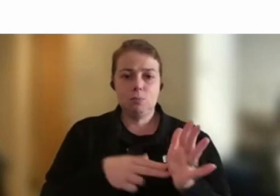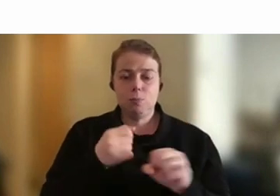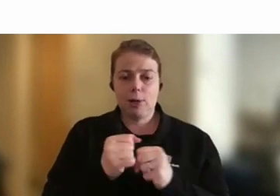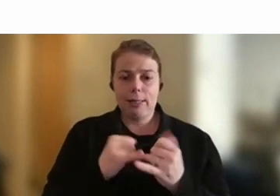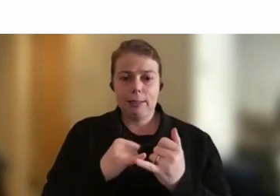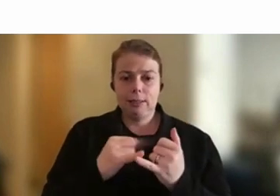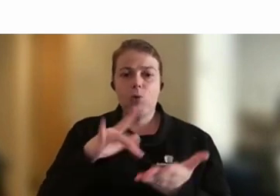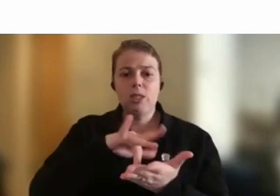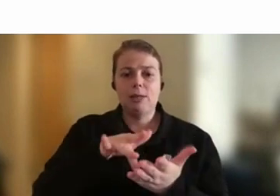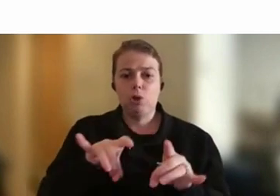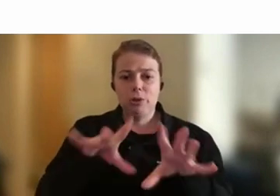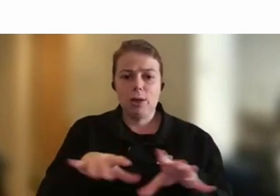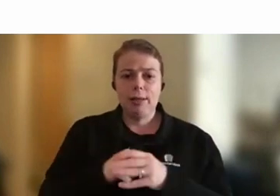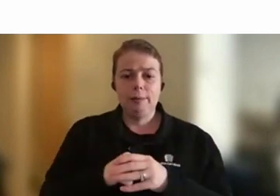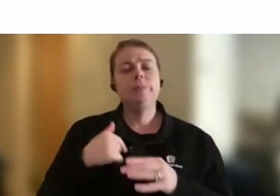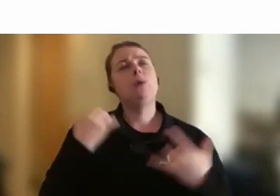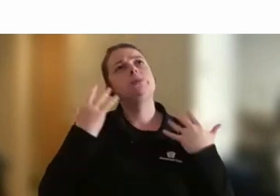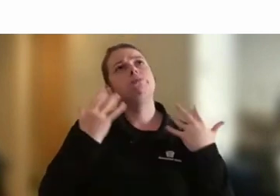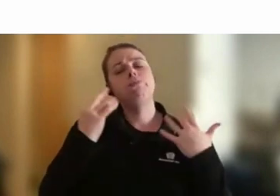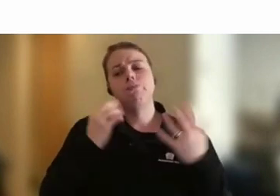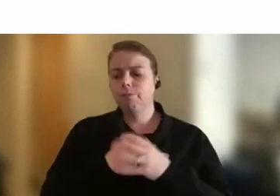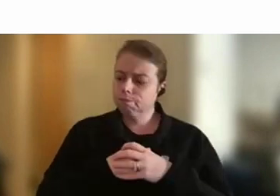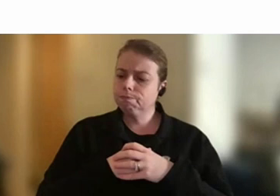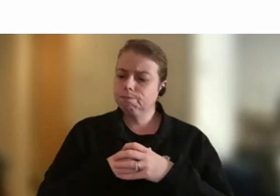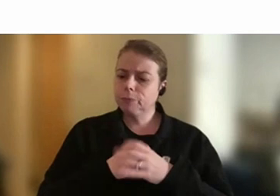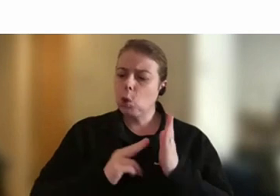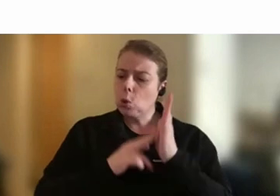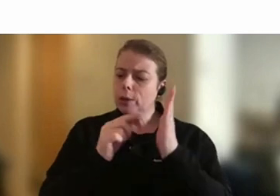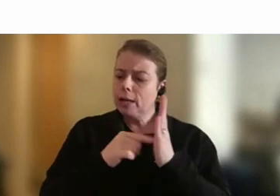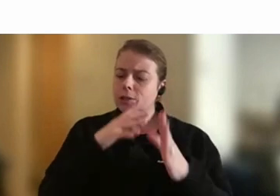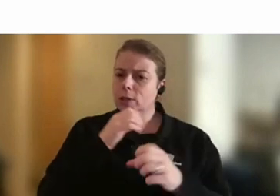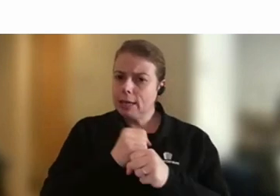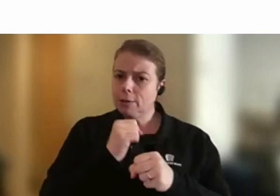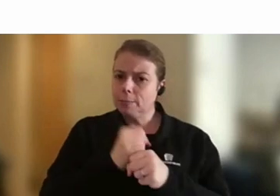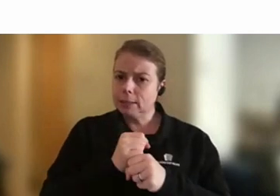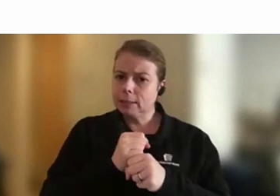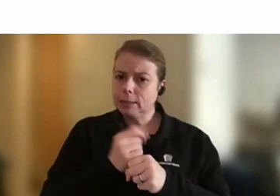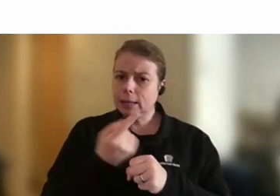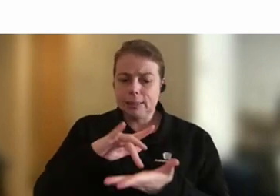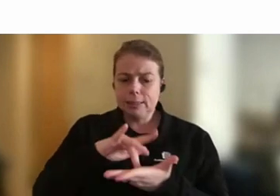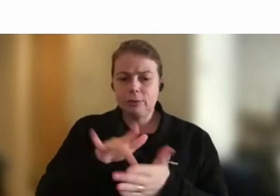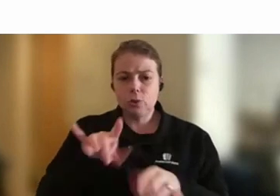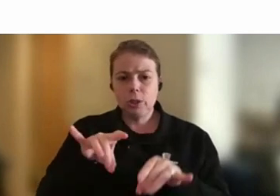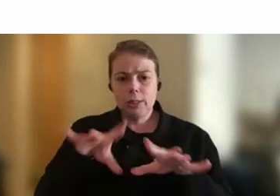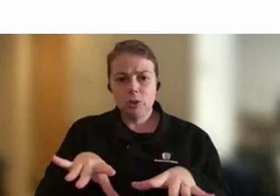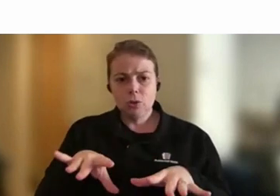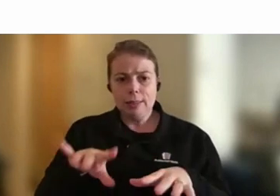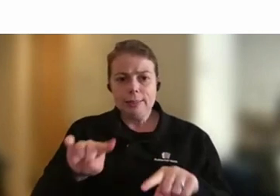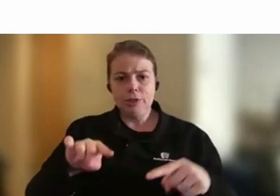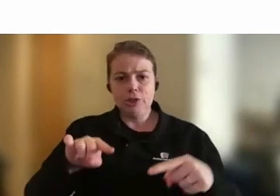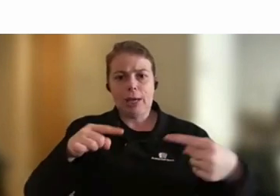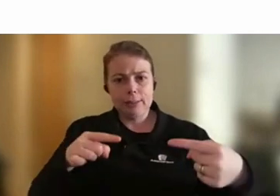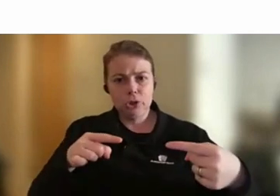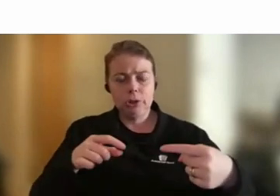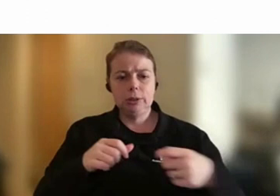And I was reflecting on this, you know, the Northern Territory government and the Central Australian challenges are, they're kind of,